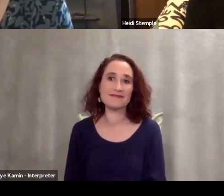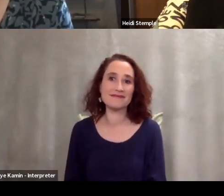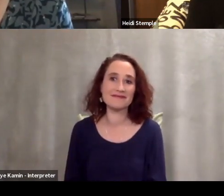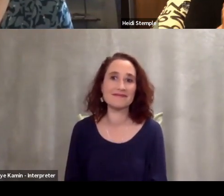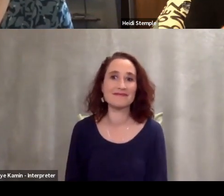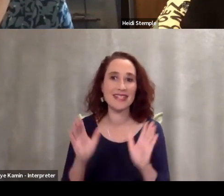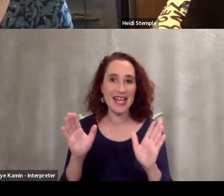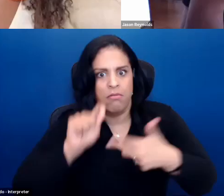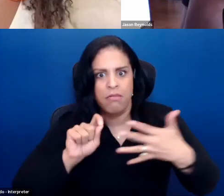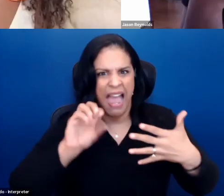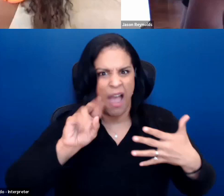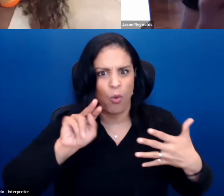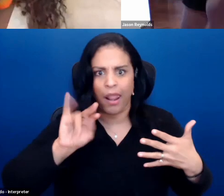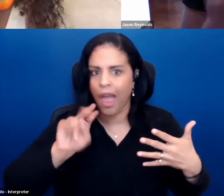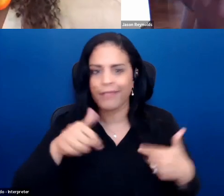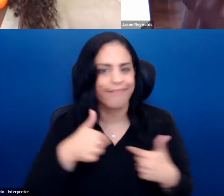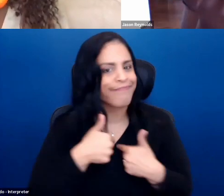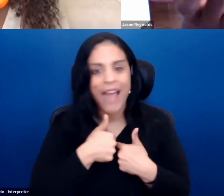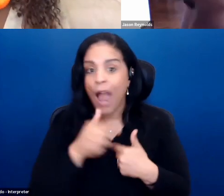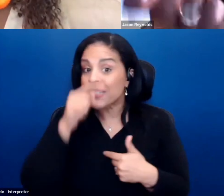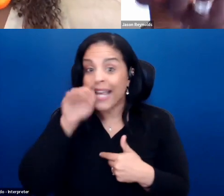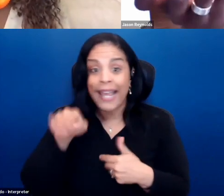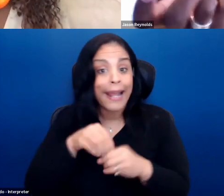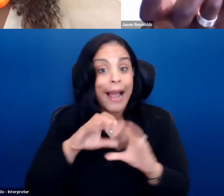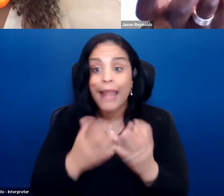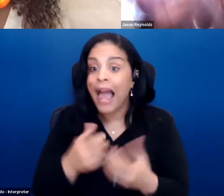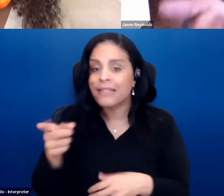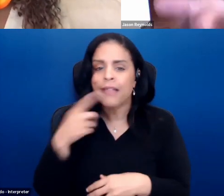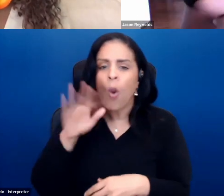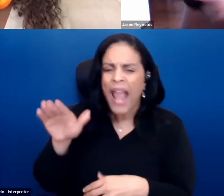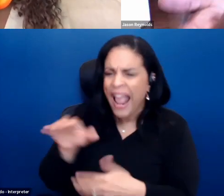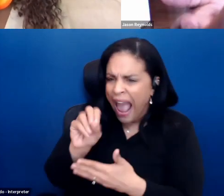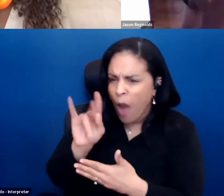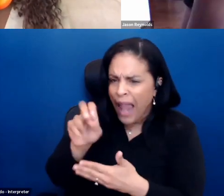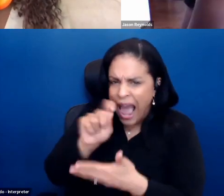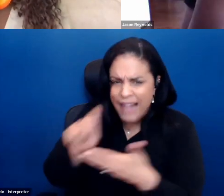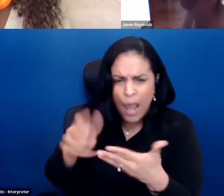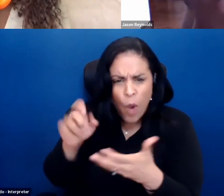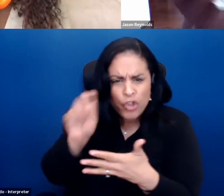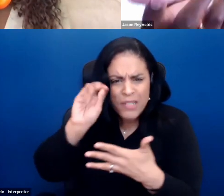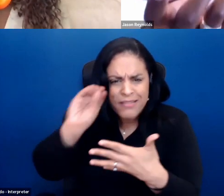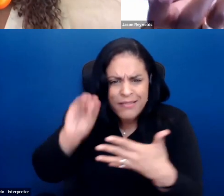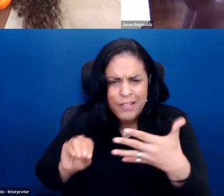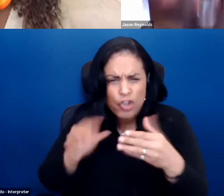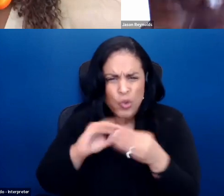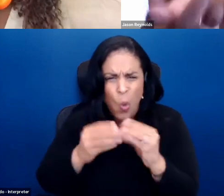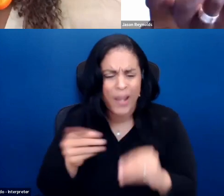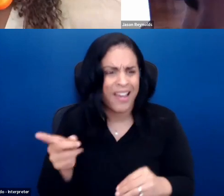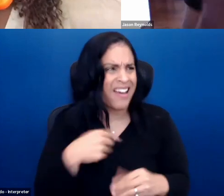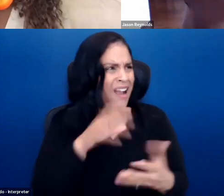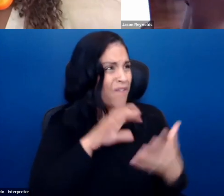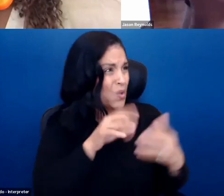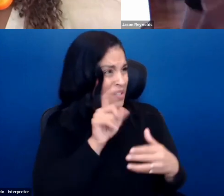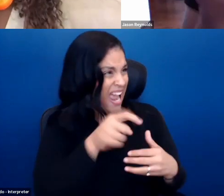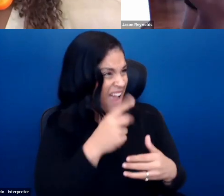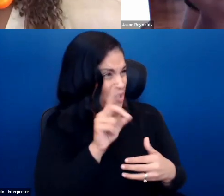excellent good answer I was the kid in class and they were like all we're going to do outlines I need you to outline your story I would be so confused and be like you mean to tell me I